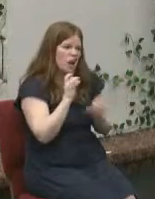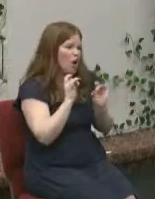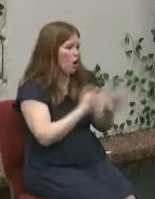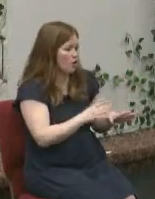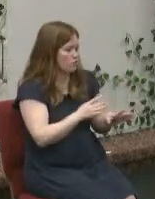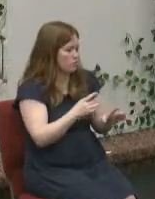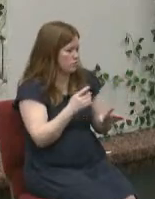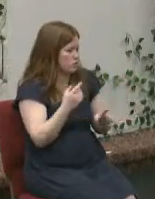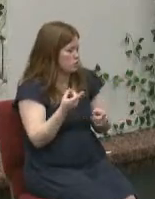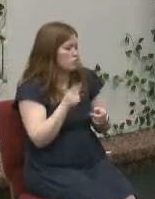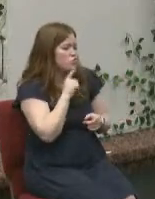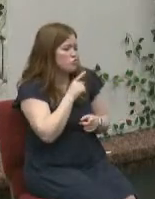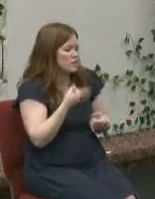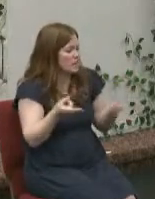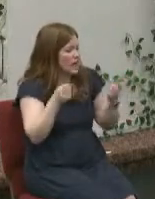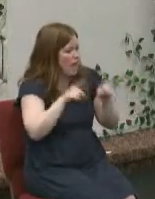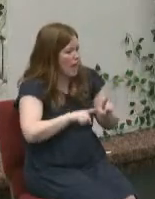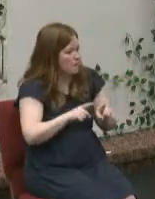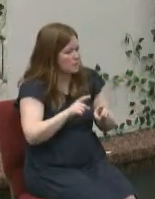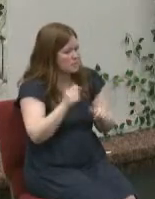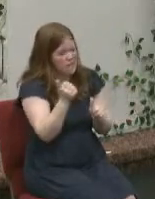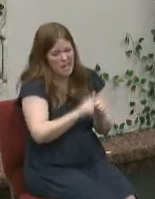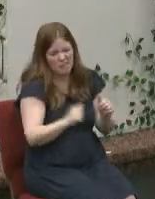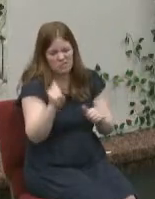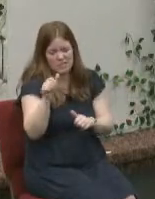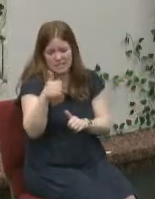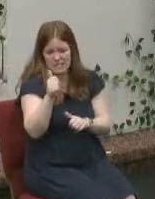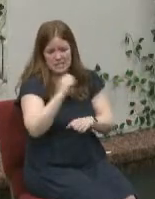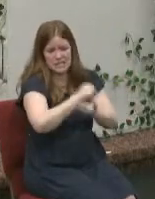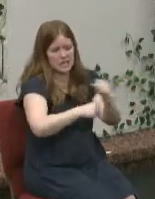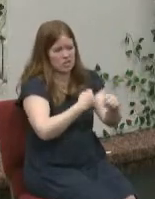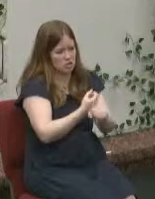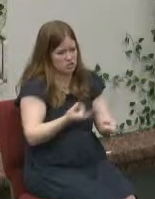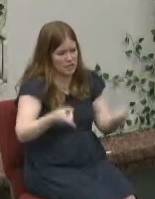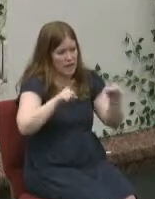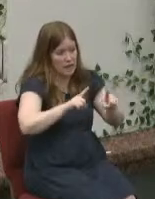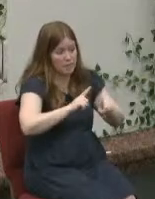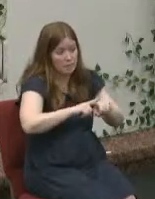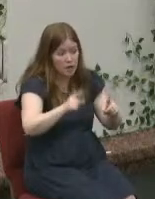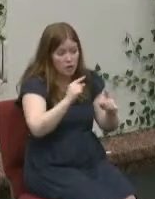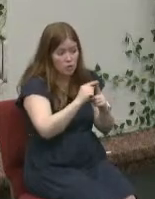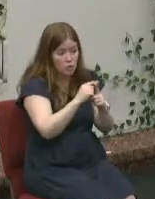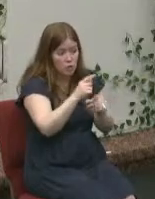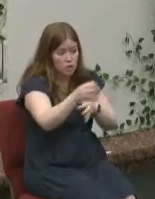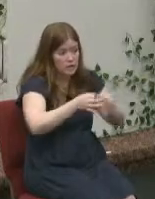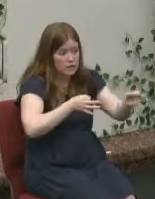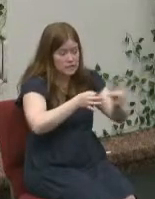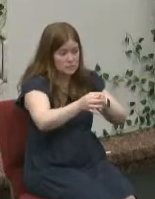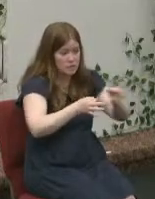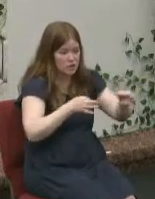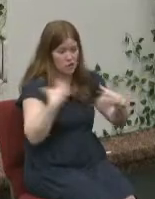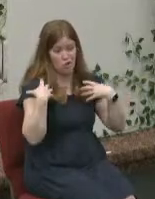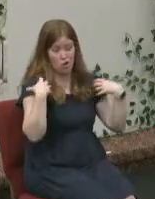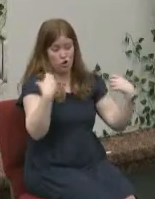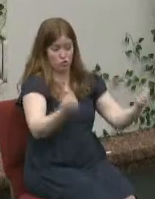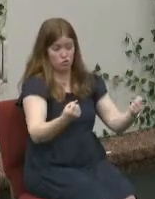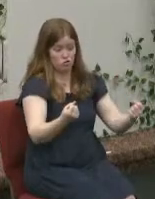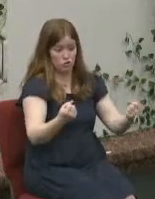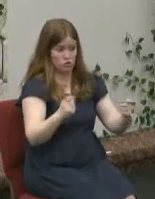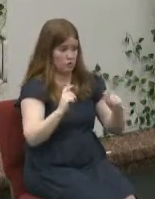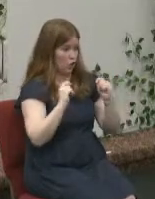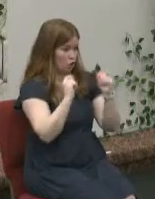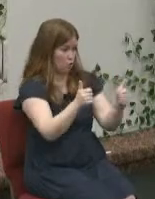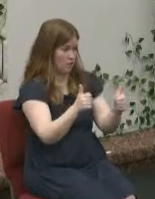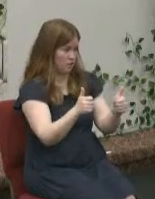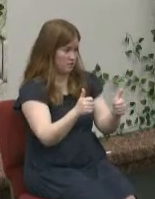only every 10 years would one of these take place but the word that describes them on the richter scale is strong suddenly